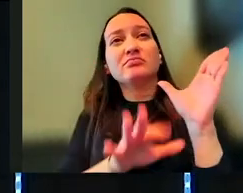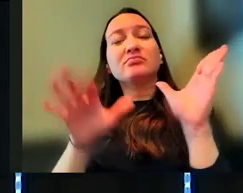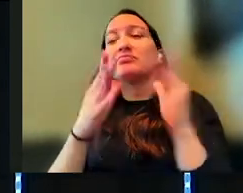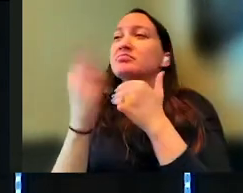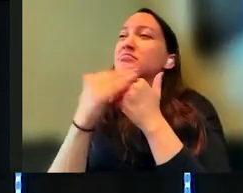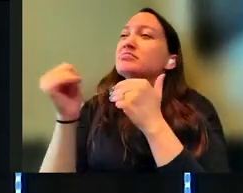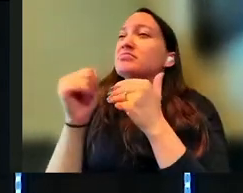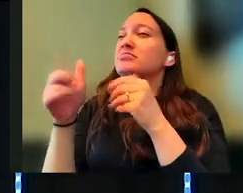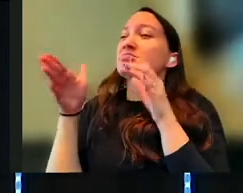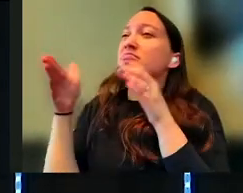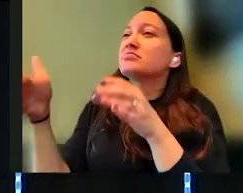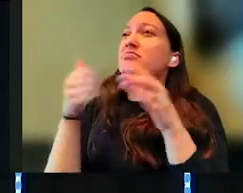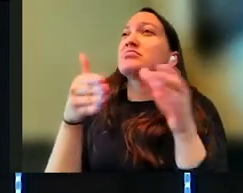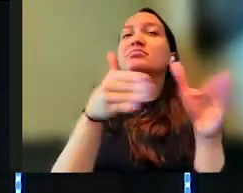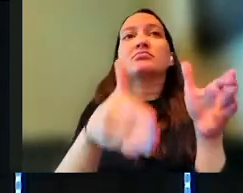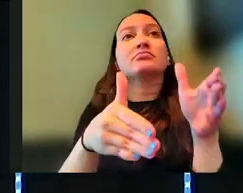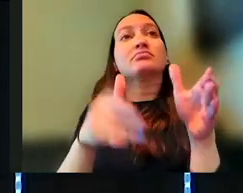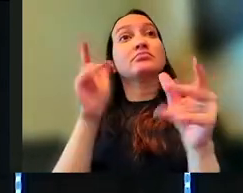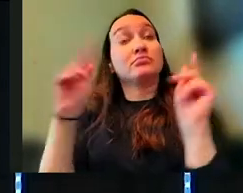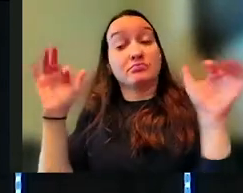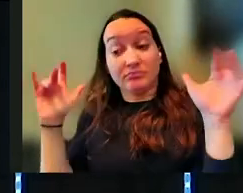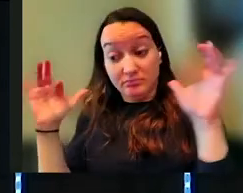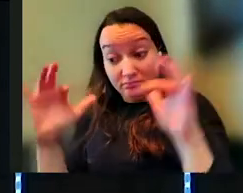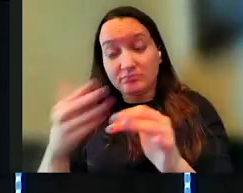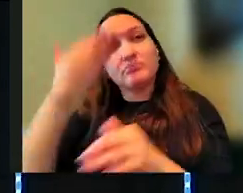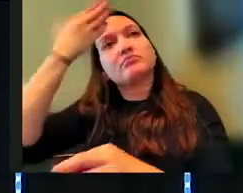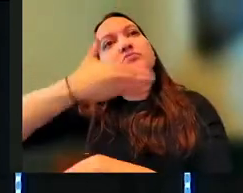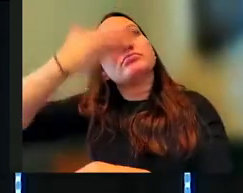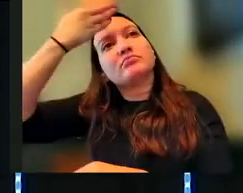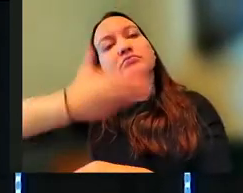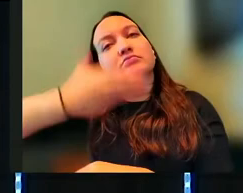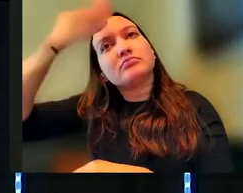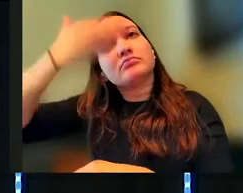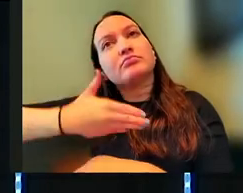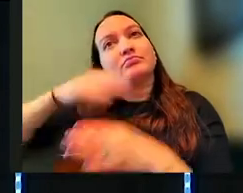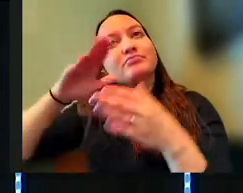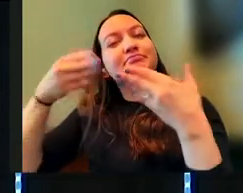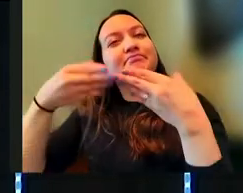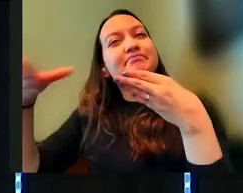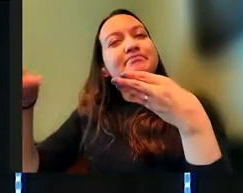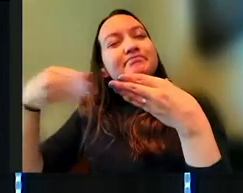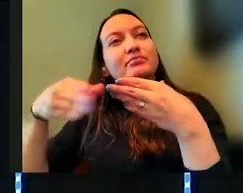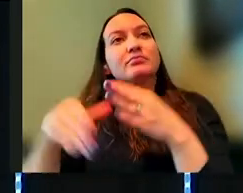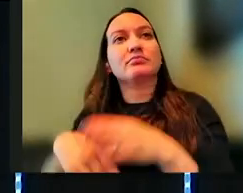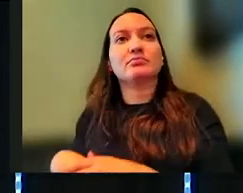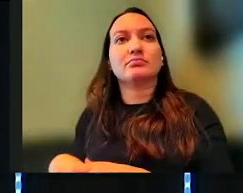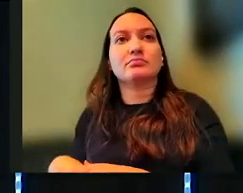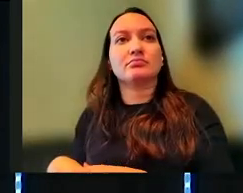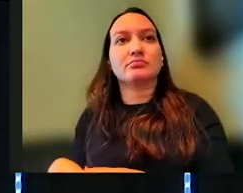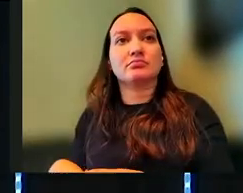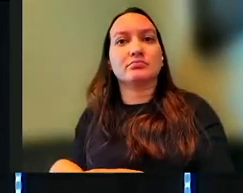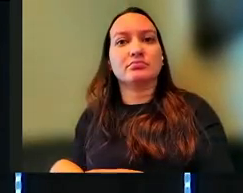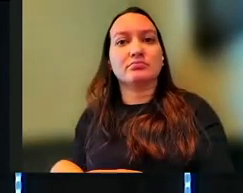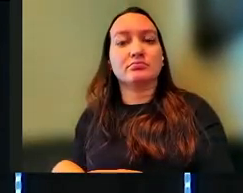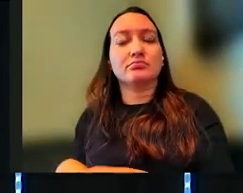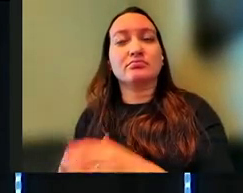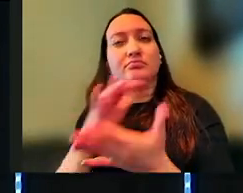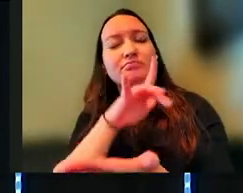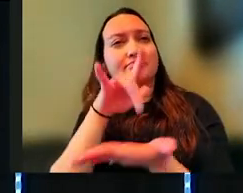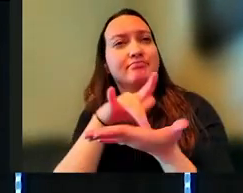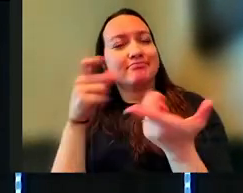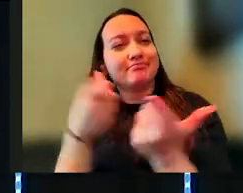along the main street to those gathered in front of the city gate, to the center of it all.